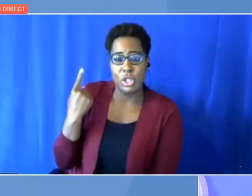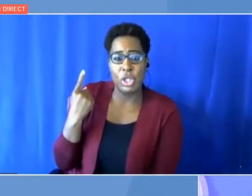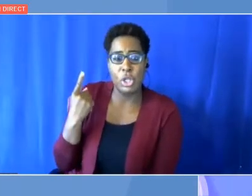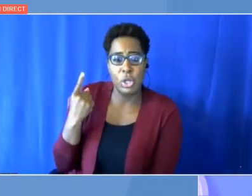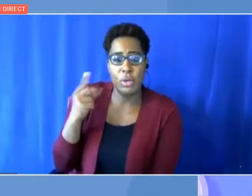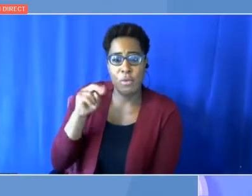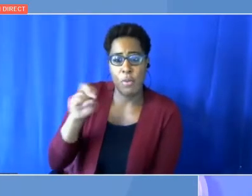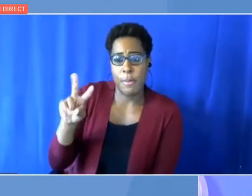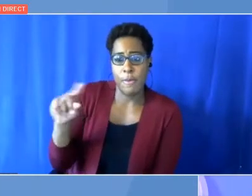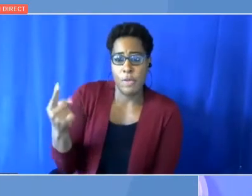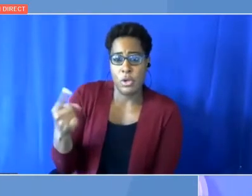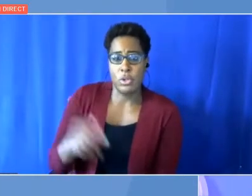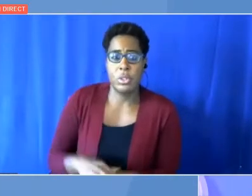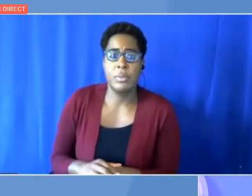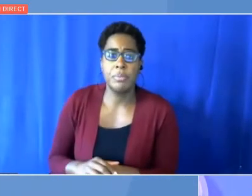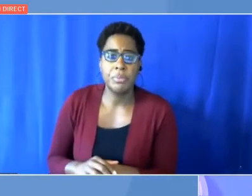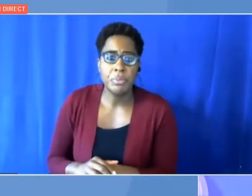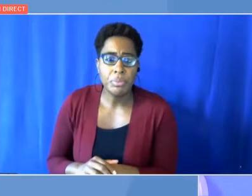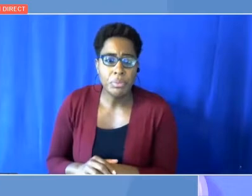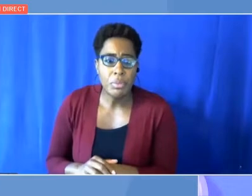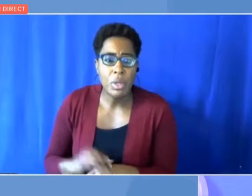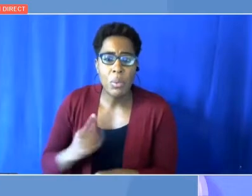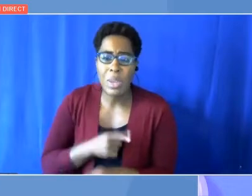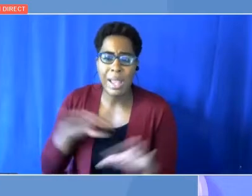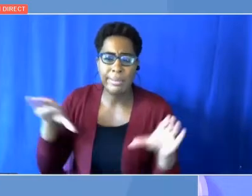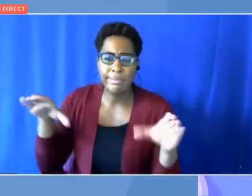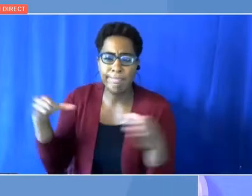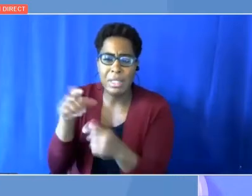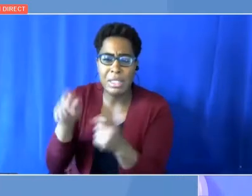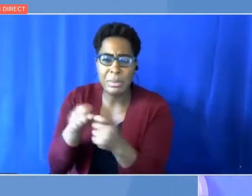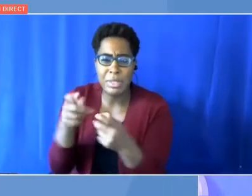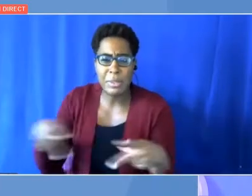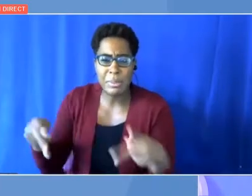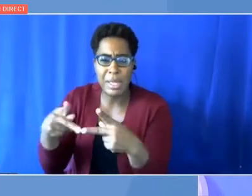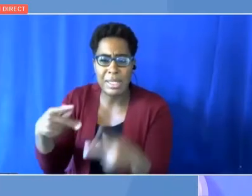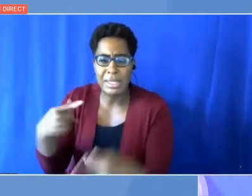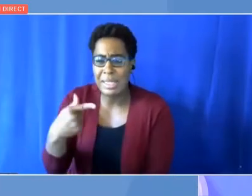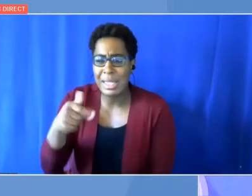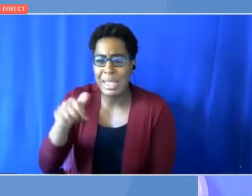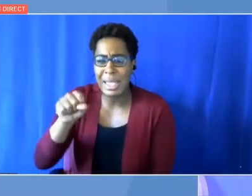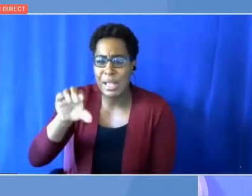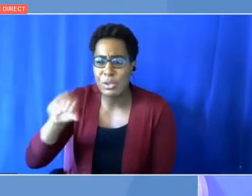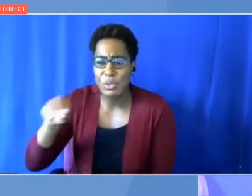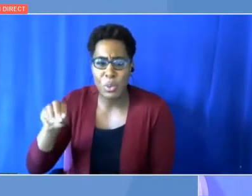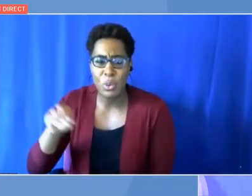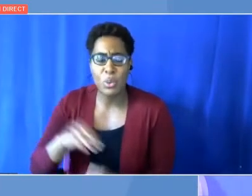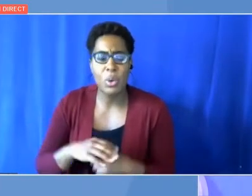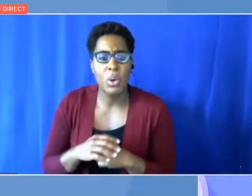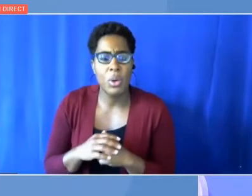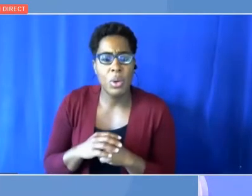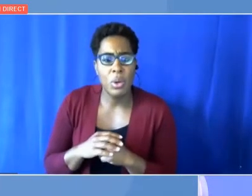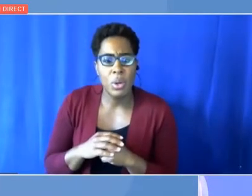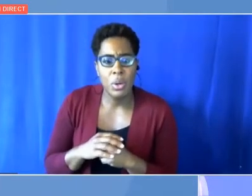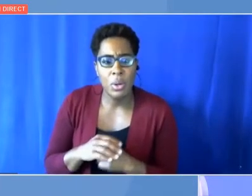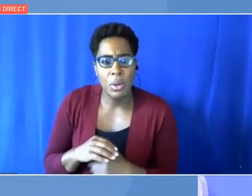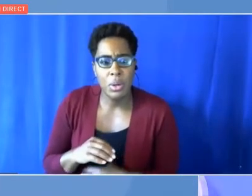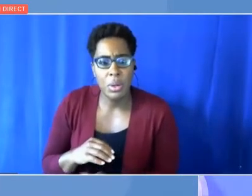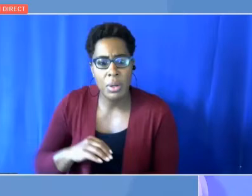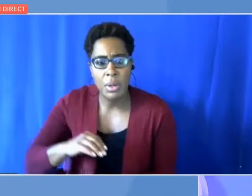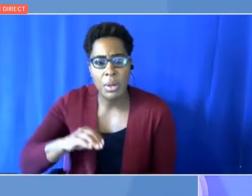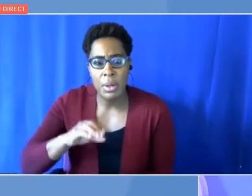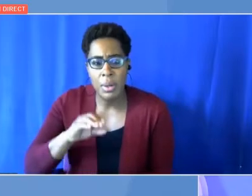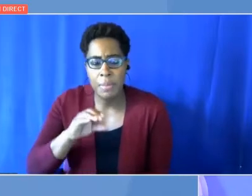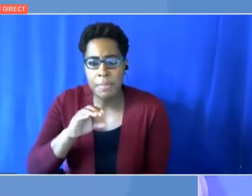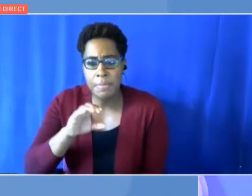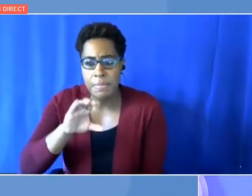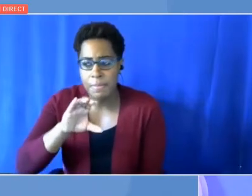COP26 in Glasgow, and Algeria cut the gas to Europe on